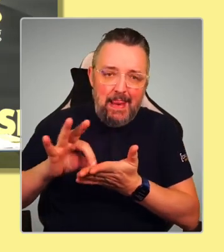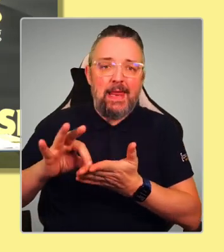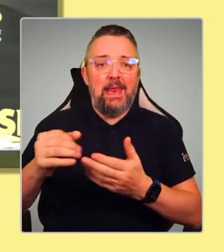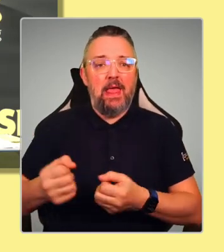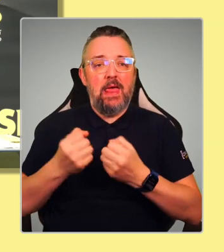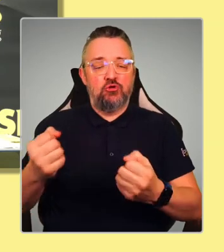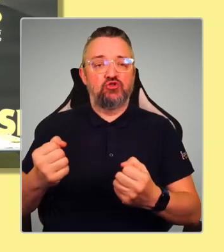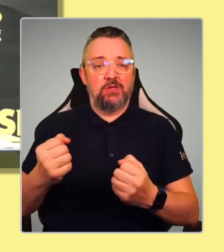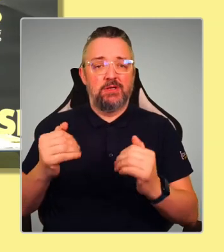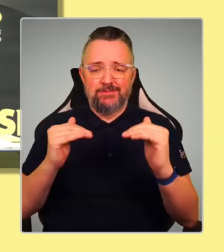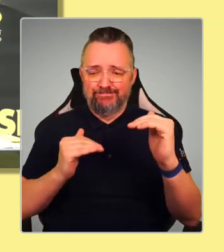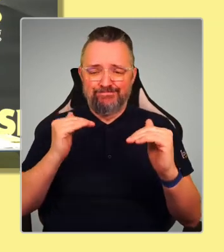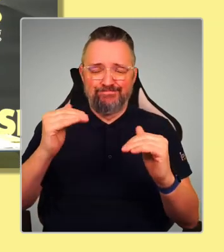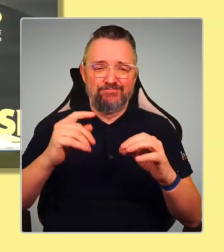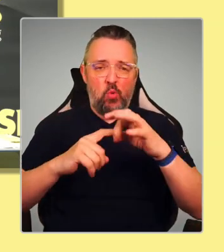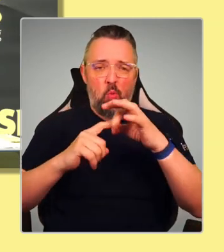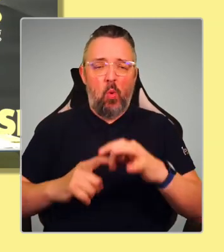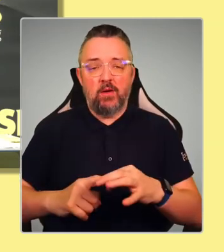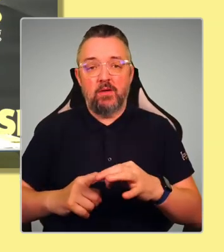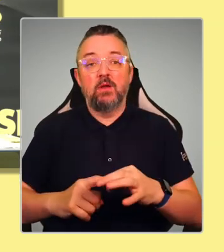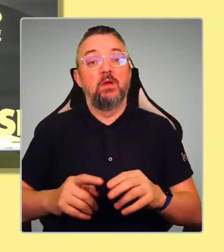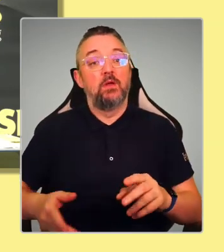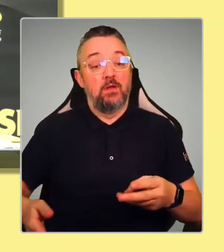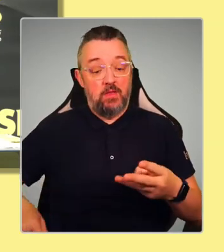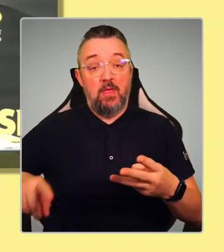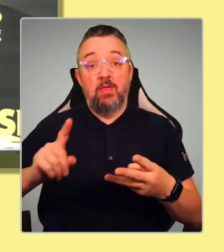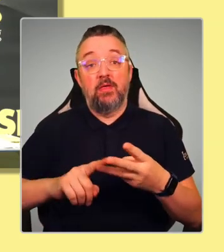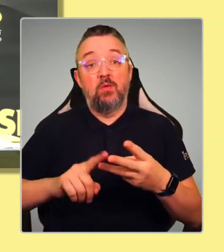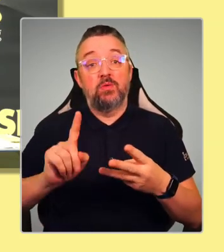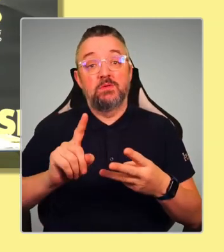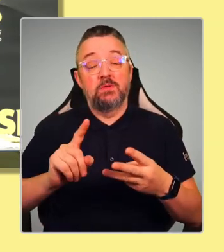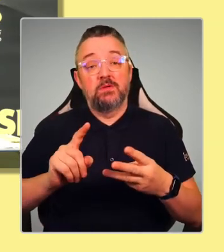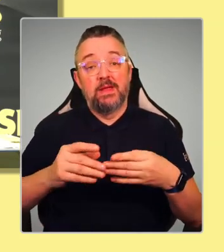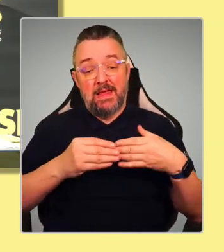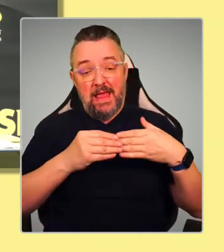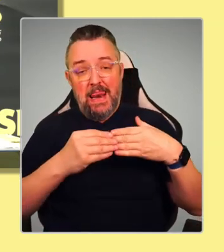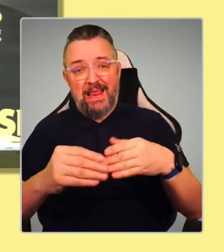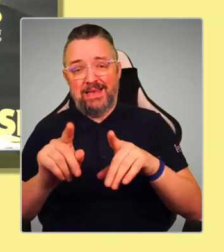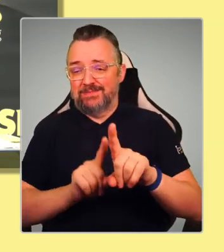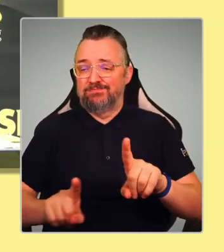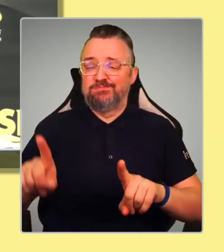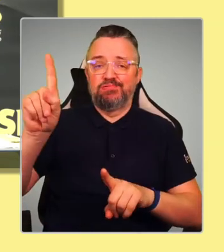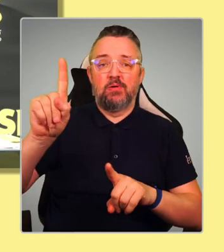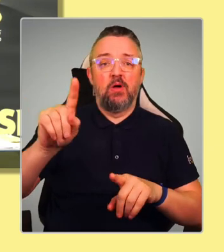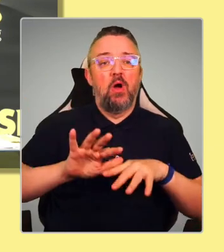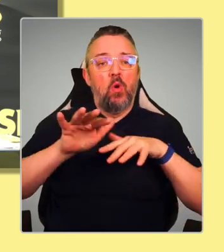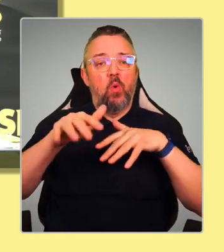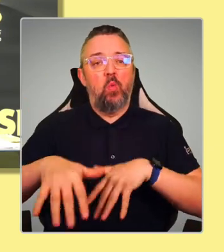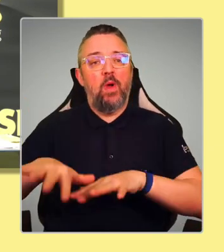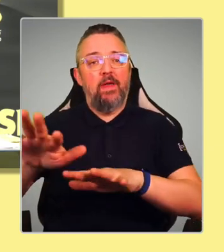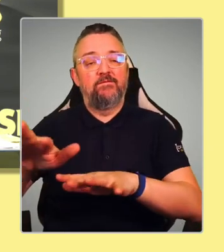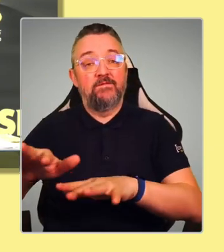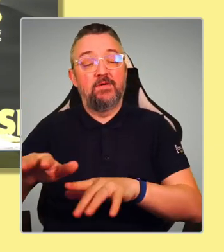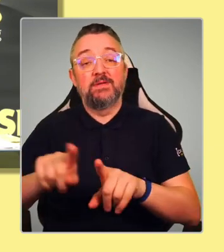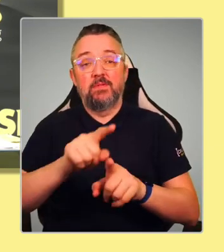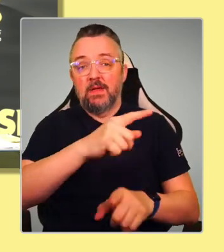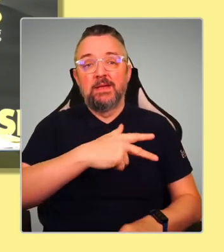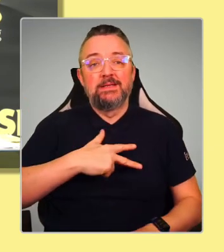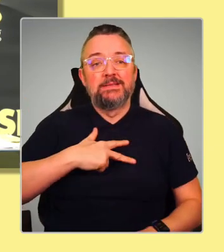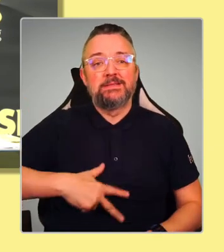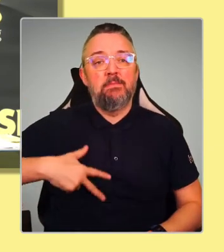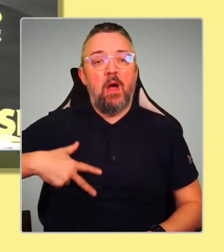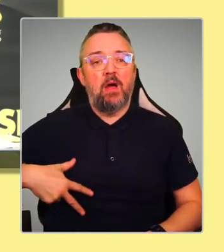also to be leaders in wave technology, a bit like the way Denmark were made such an industry out of producing the wind turbines.